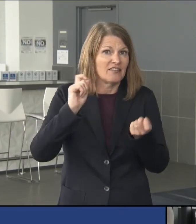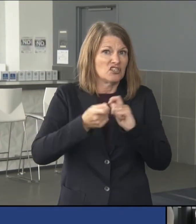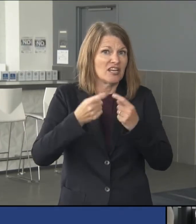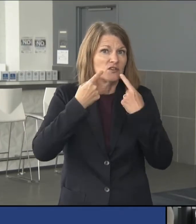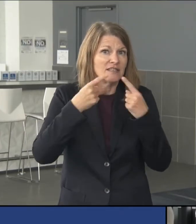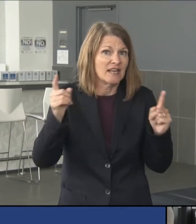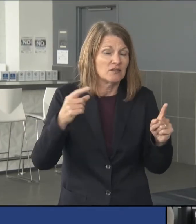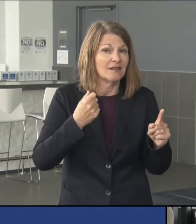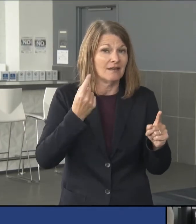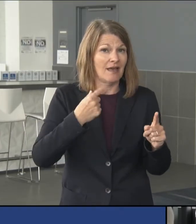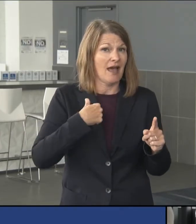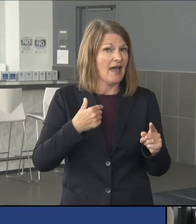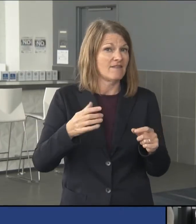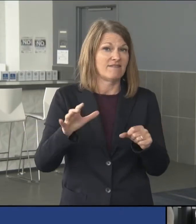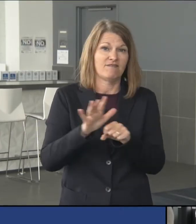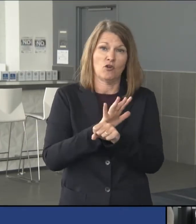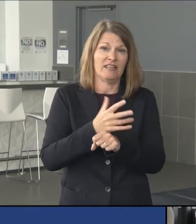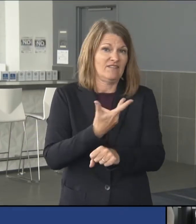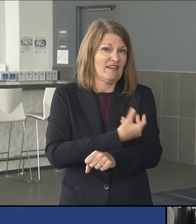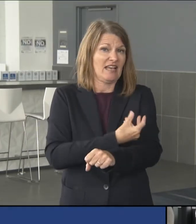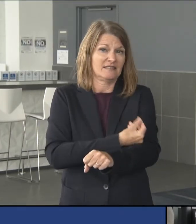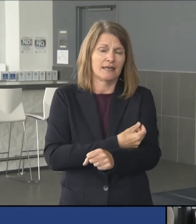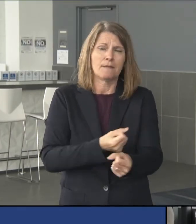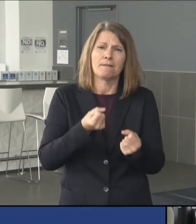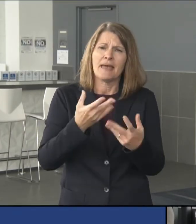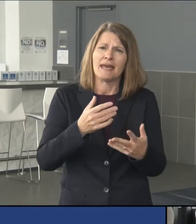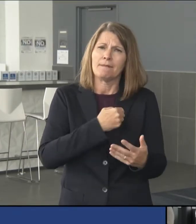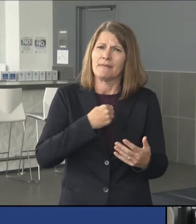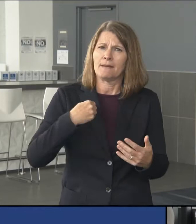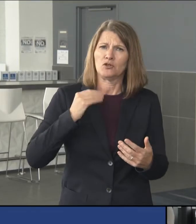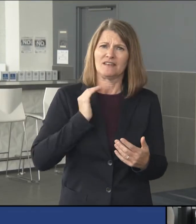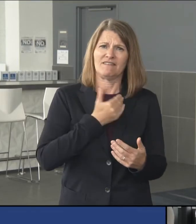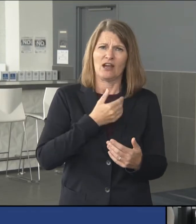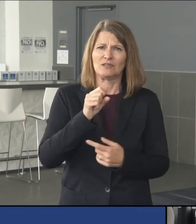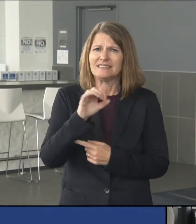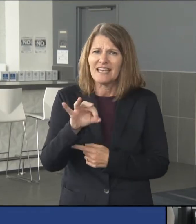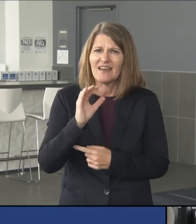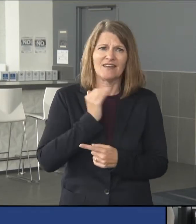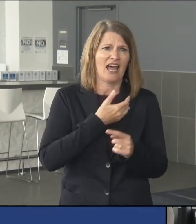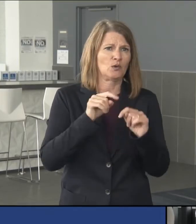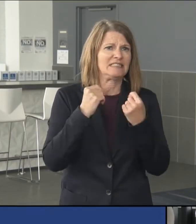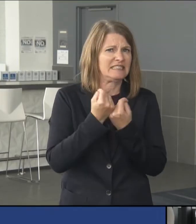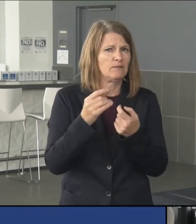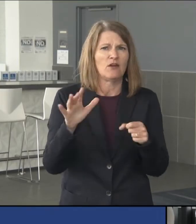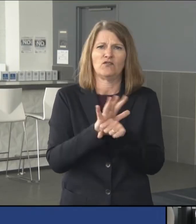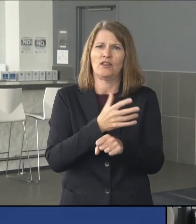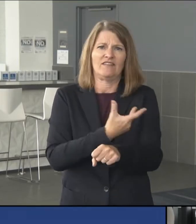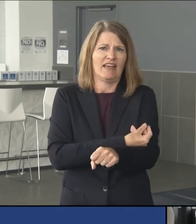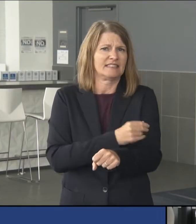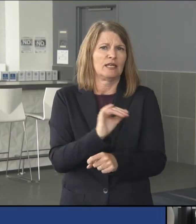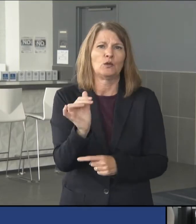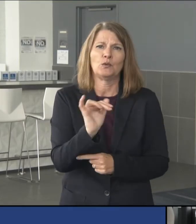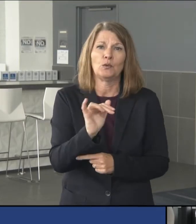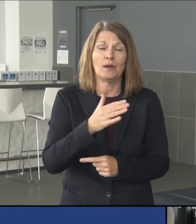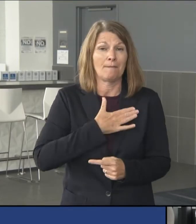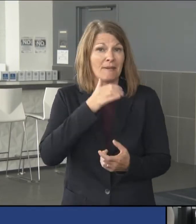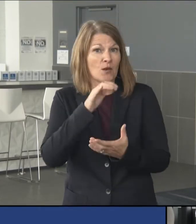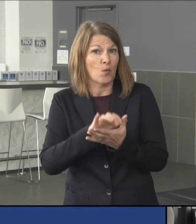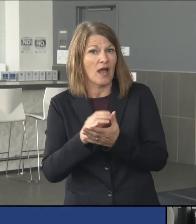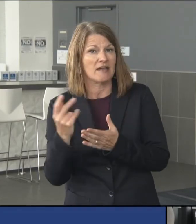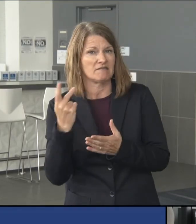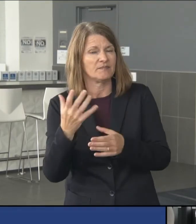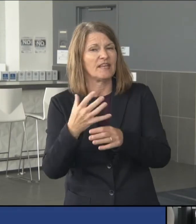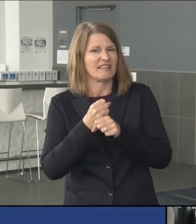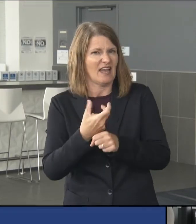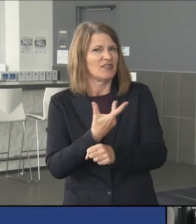fully vaccinated, and many members of our staff and team are fully vaccinated as well. My wife and I